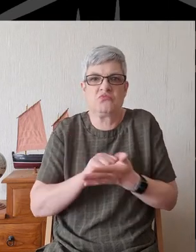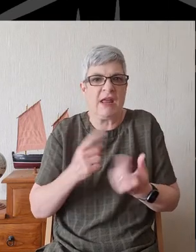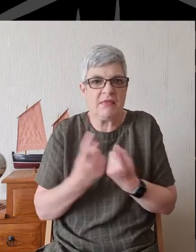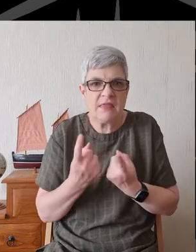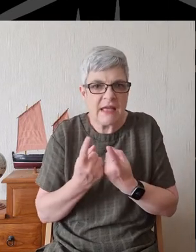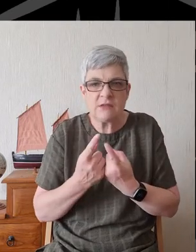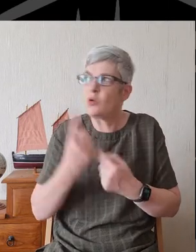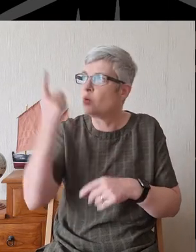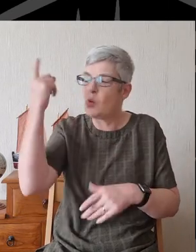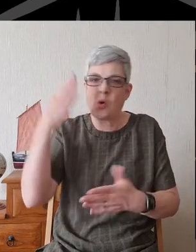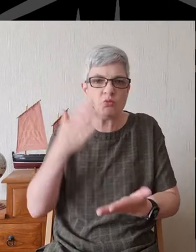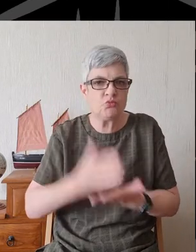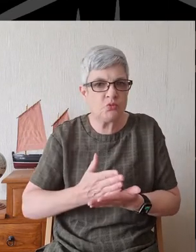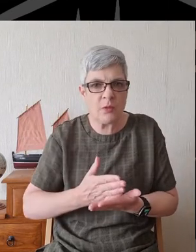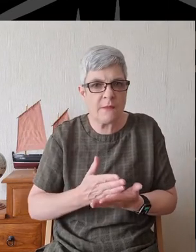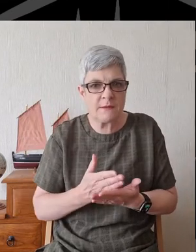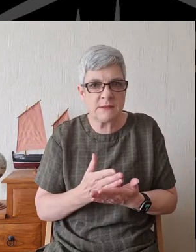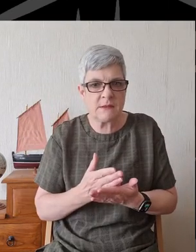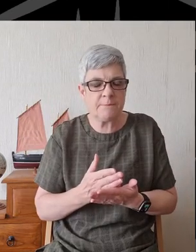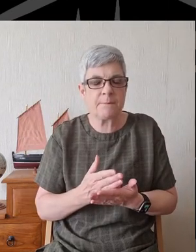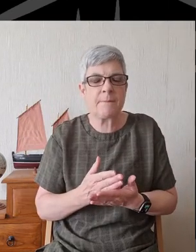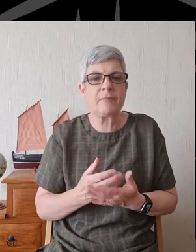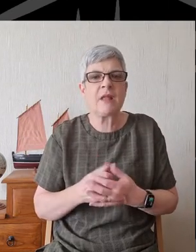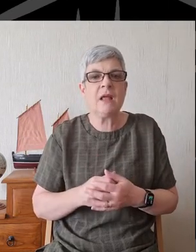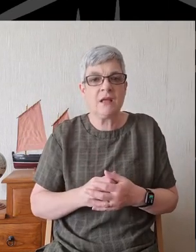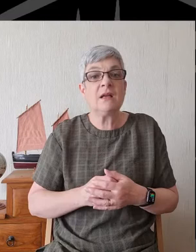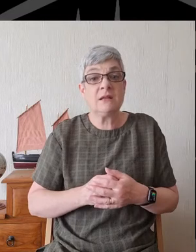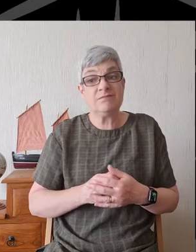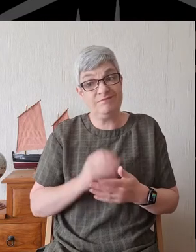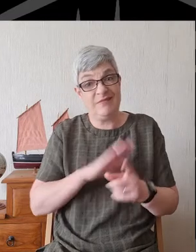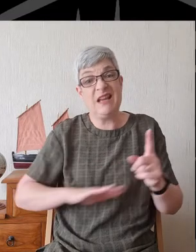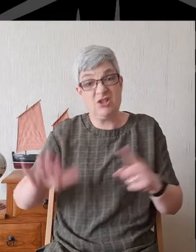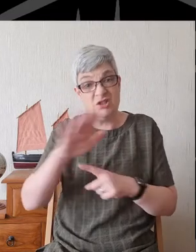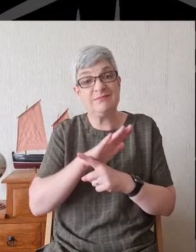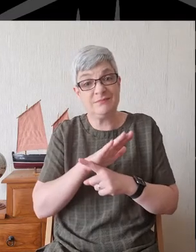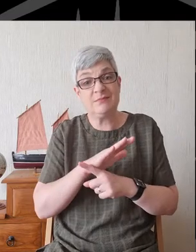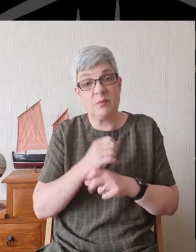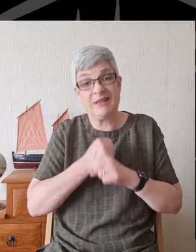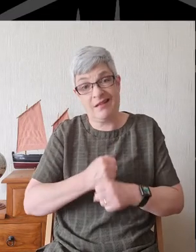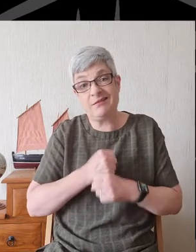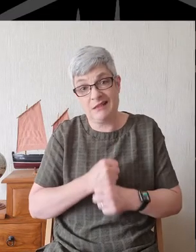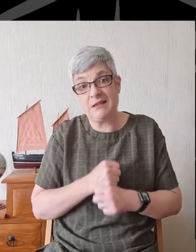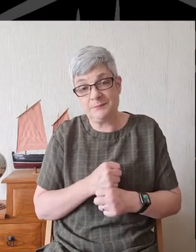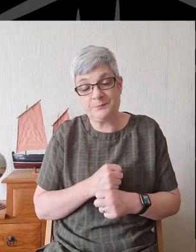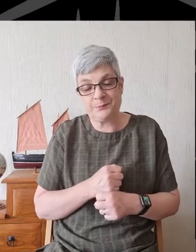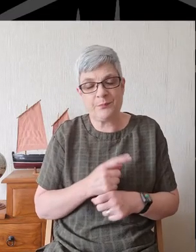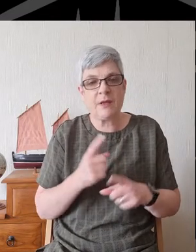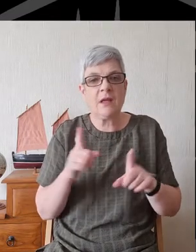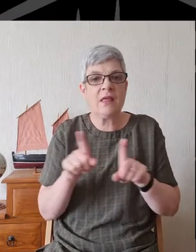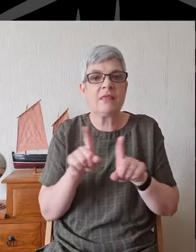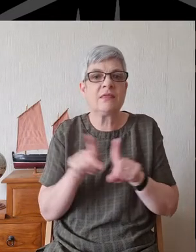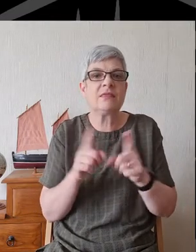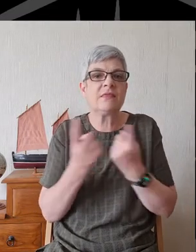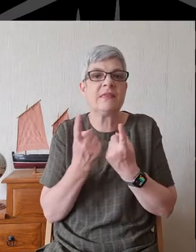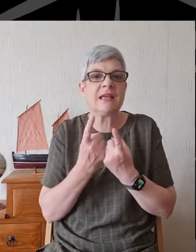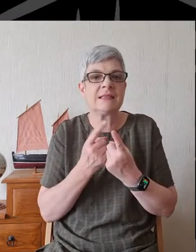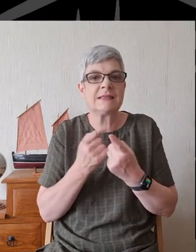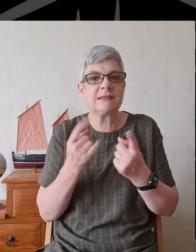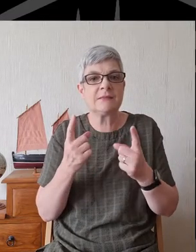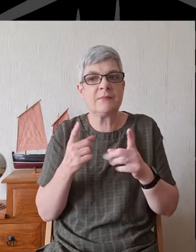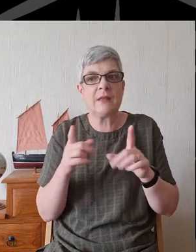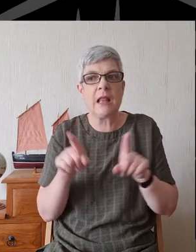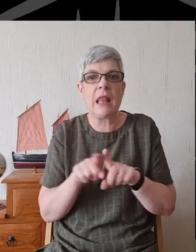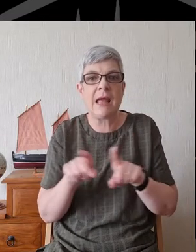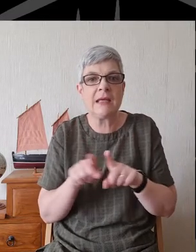truths. We've been guilty of that as a nation, have we not? Things like siding with the Taliban